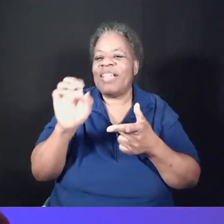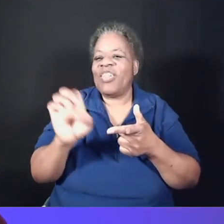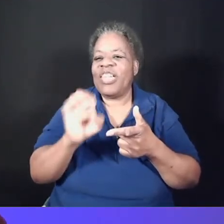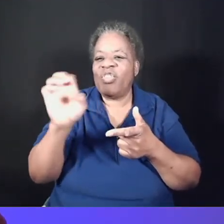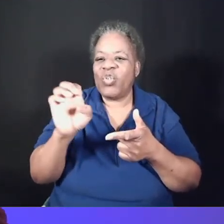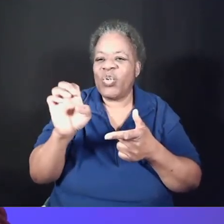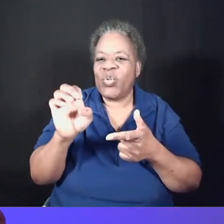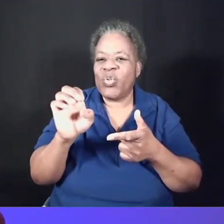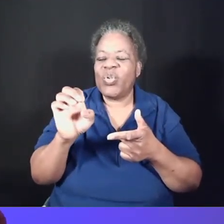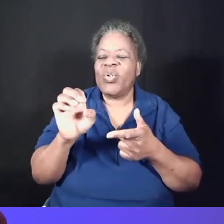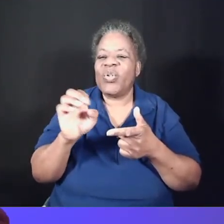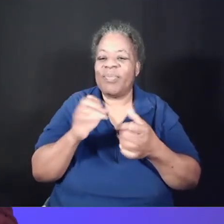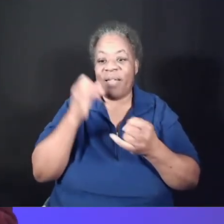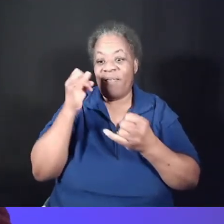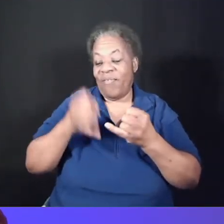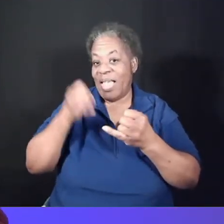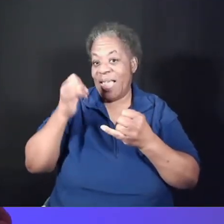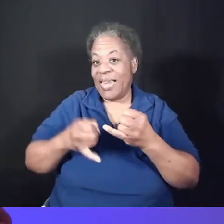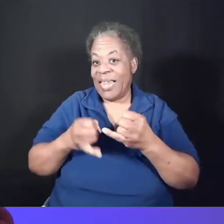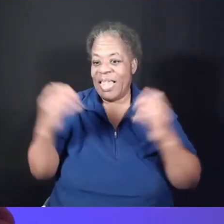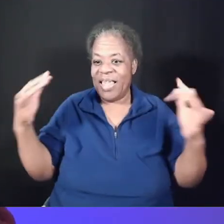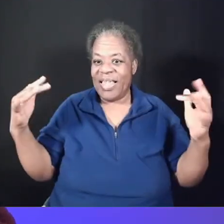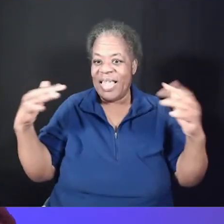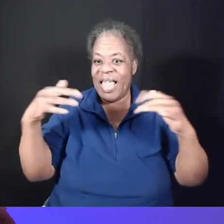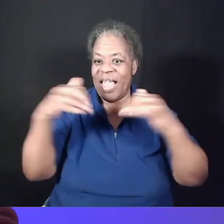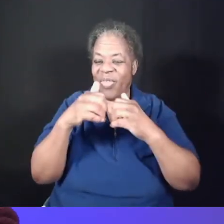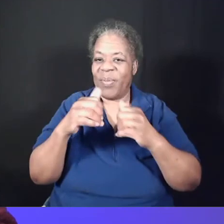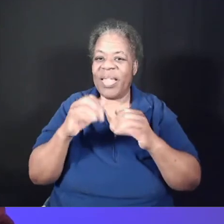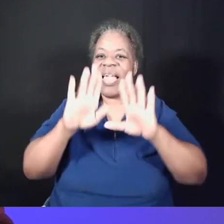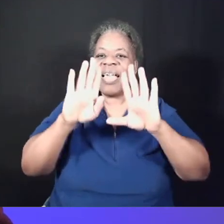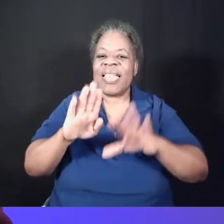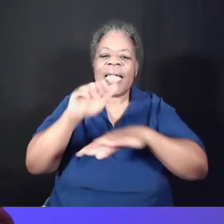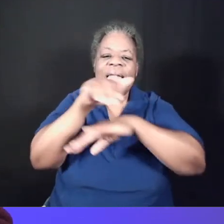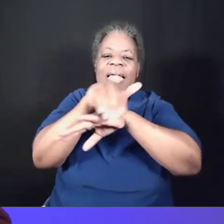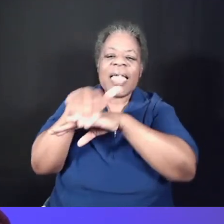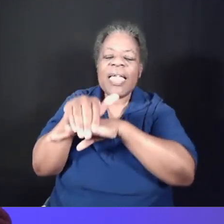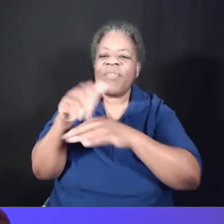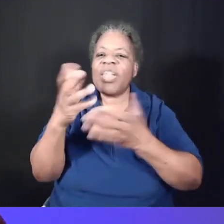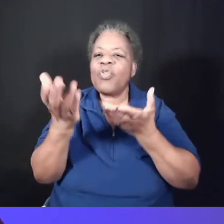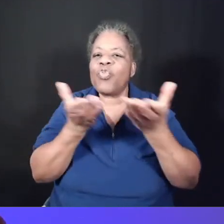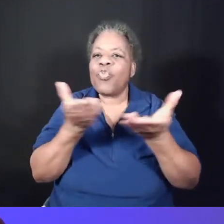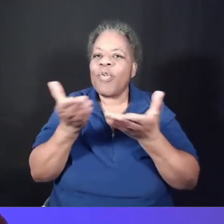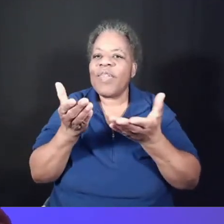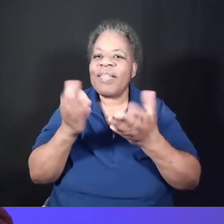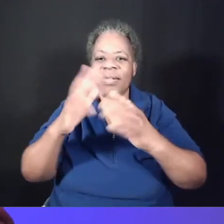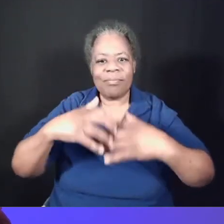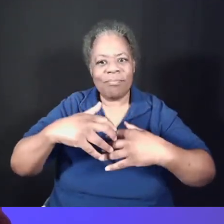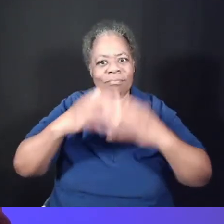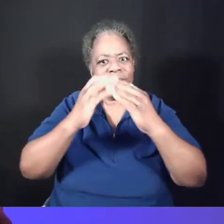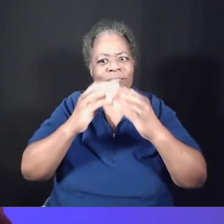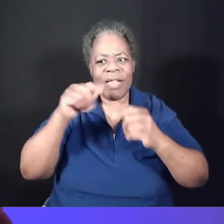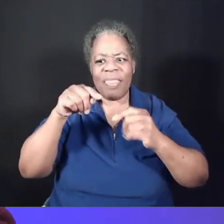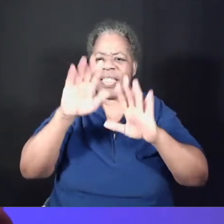And finally, the gathering, our Sunday evening service, is launching this Sunday at 5 p.m. at our